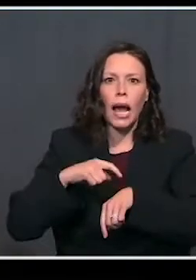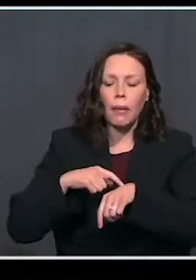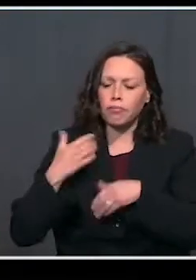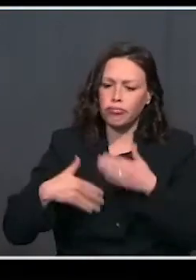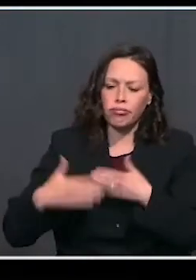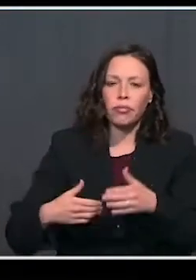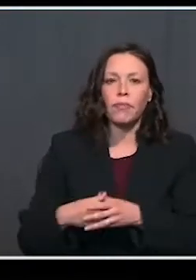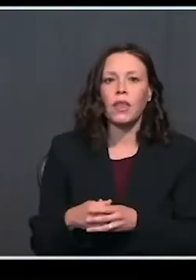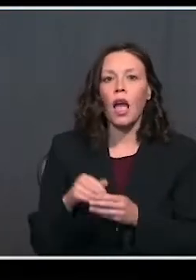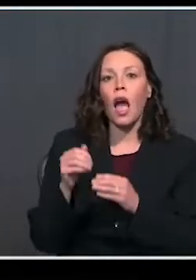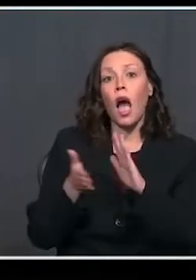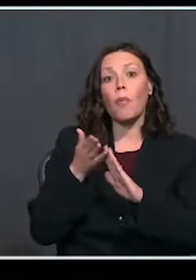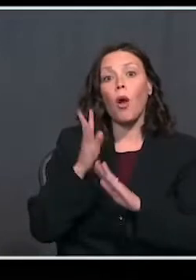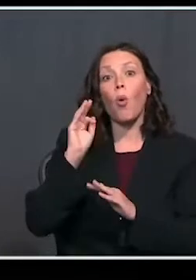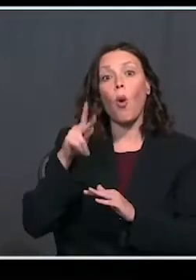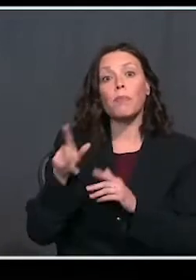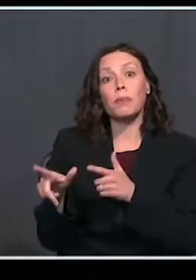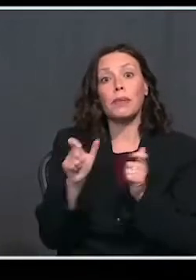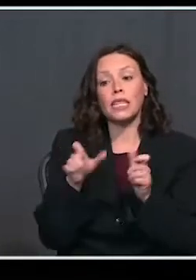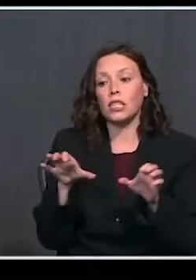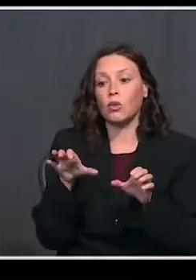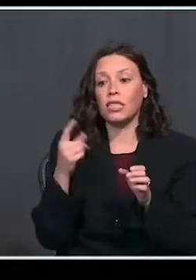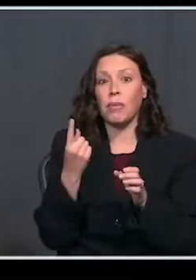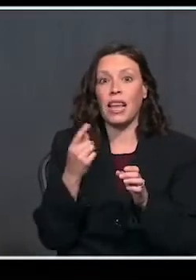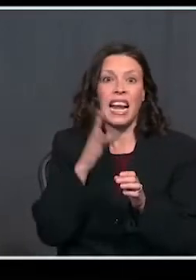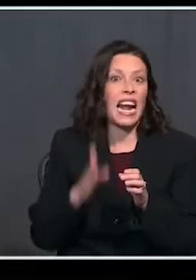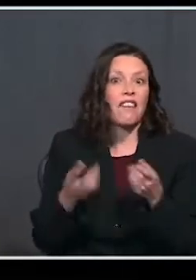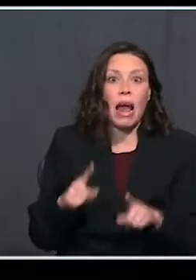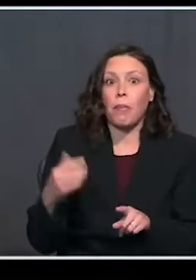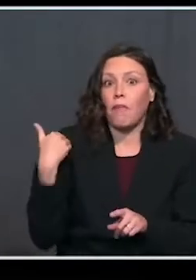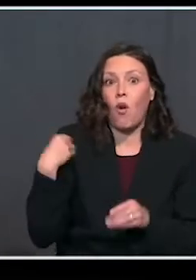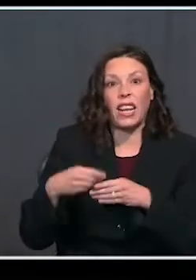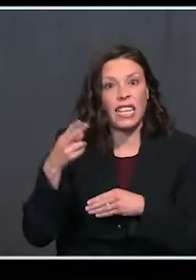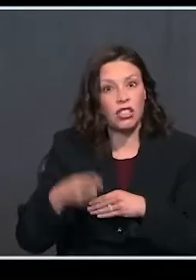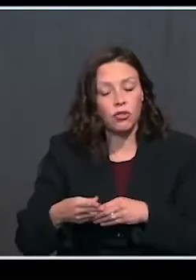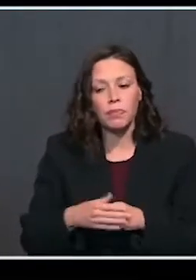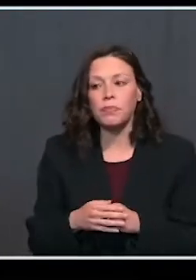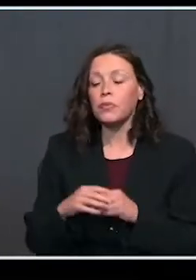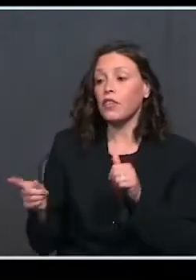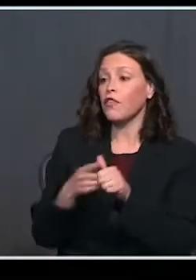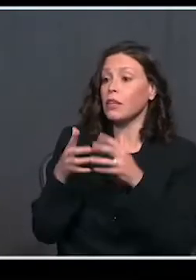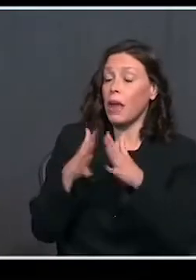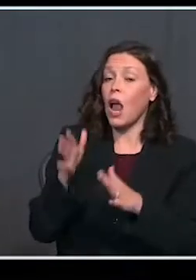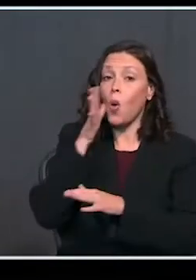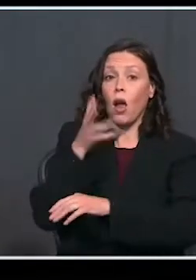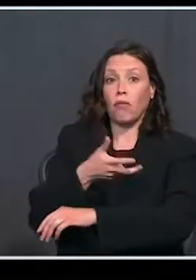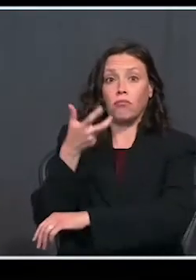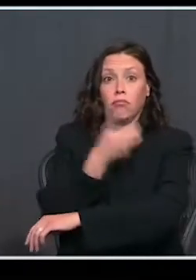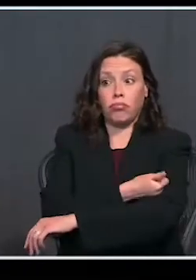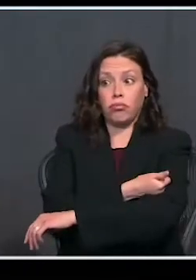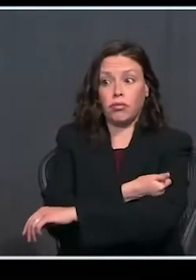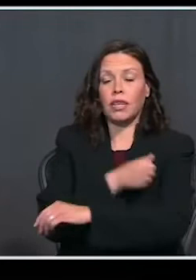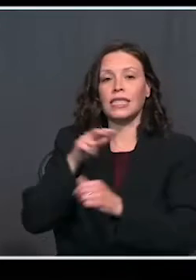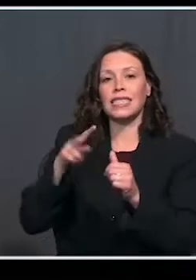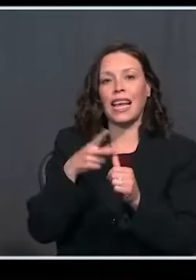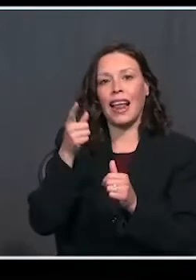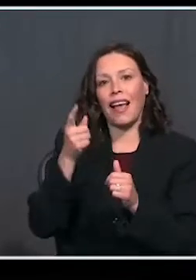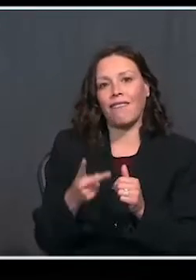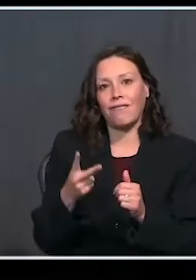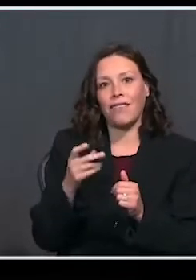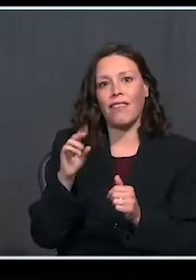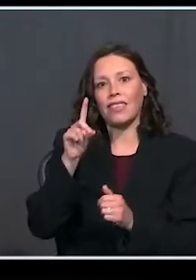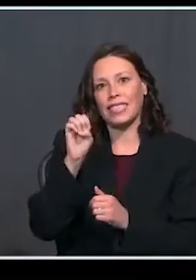The Americans will get shots in arms in the second half